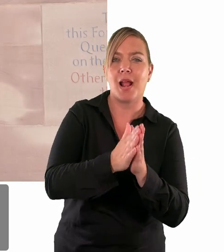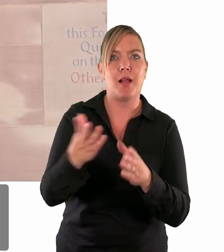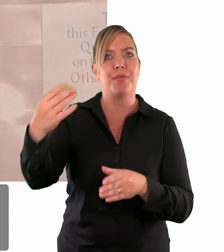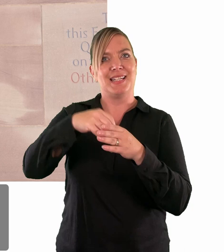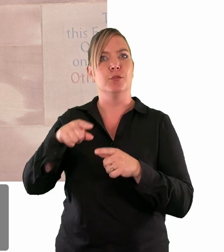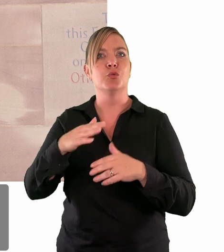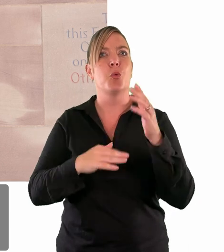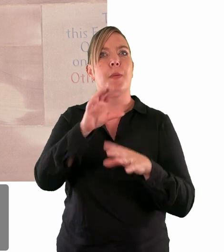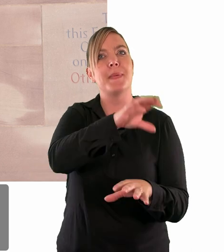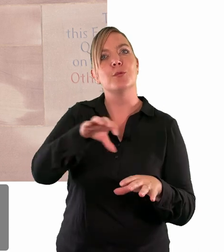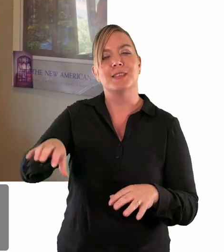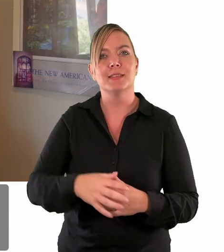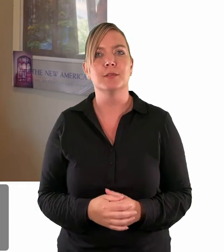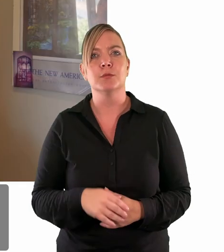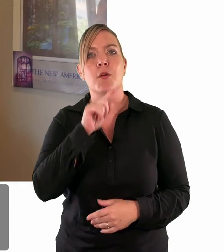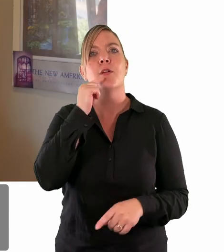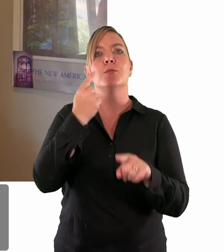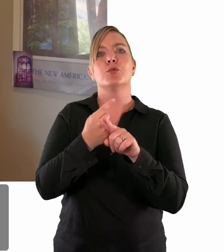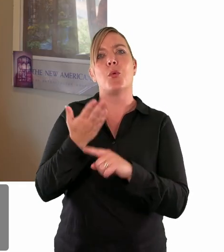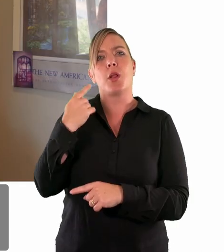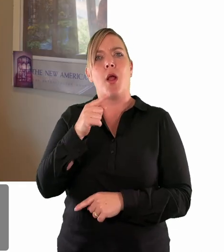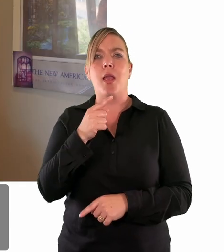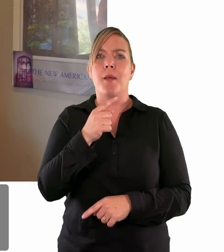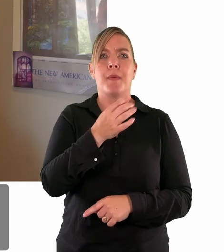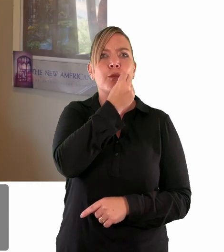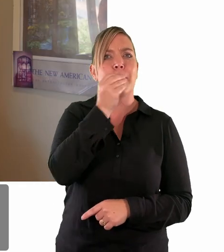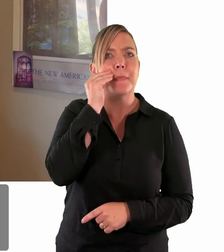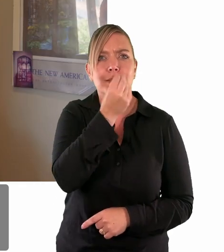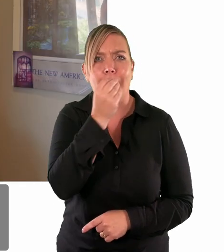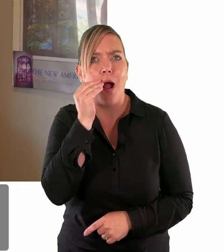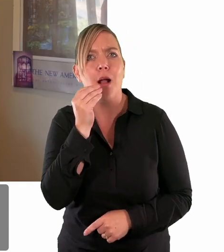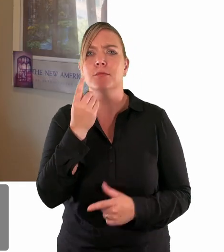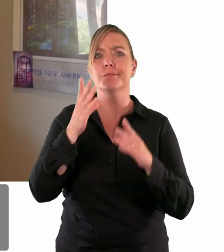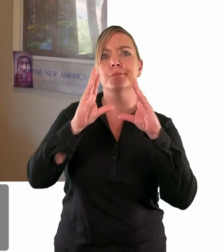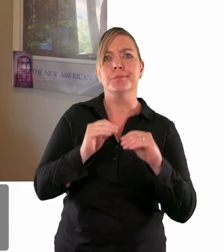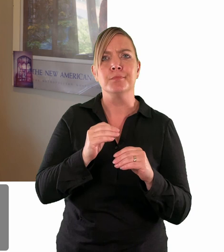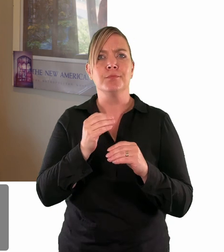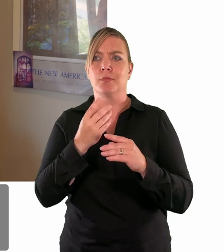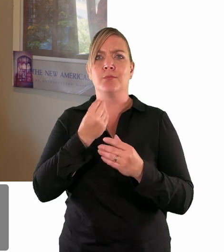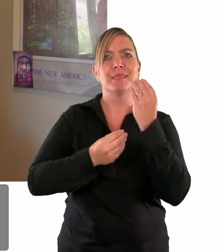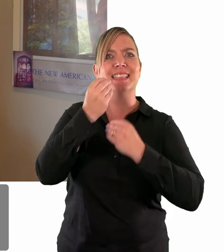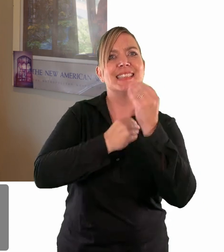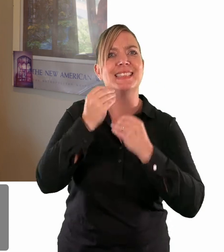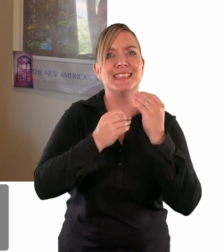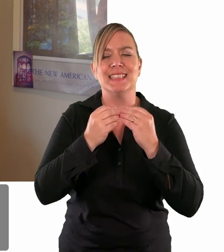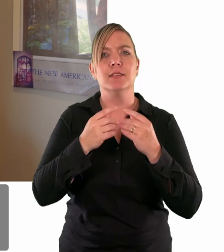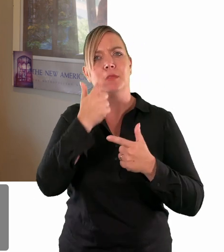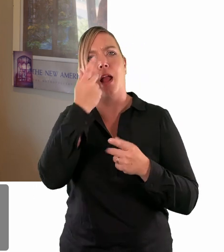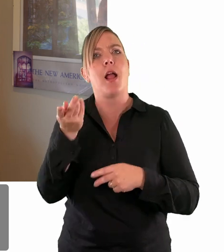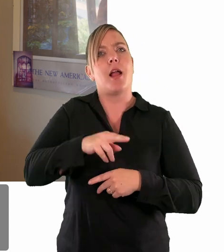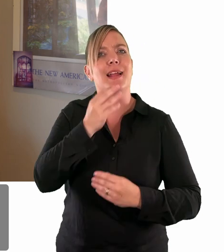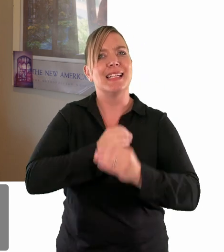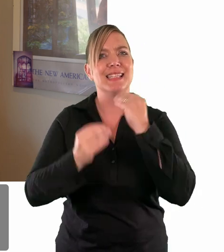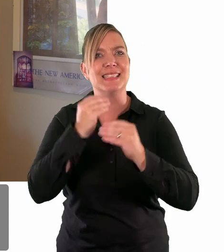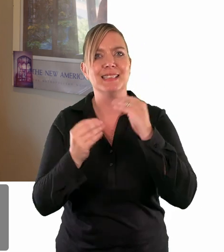i was speaking earlier about ramadan and the breaking of the fast as i'm sure many will know at the